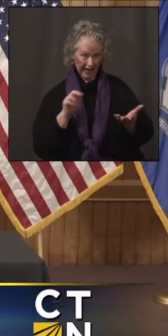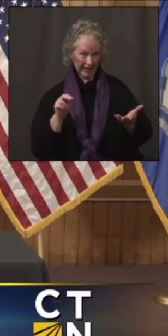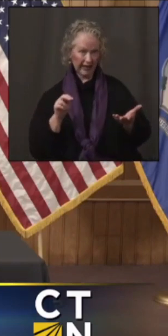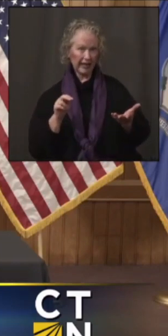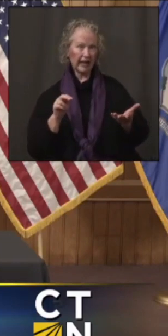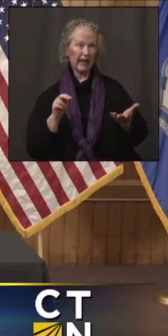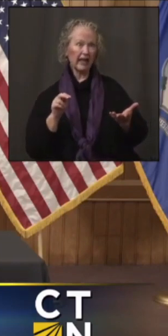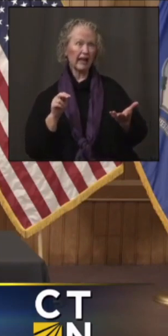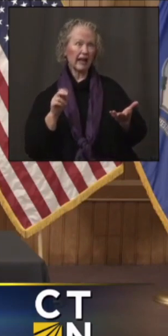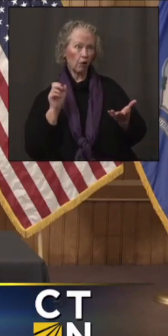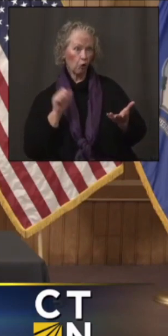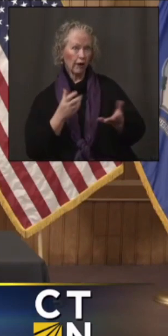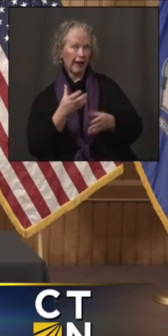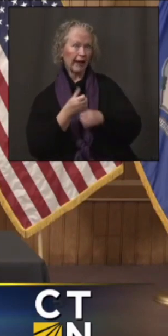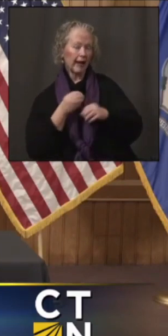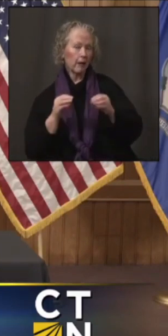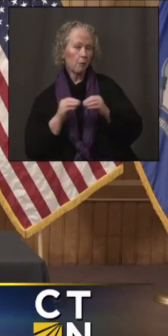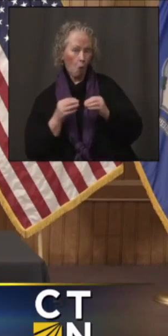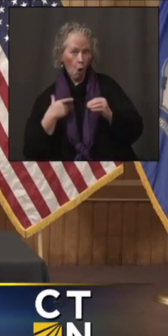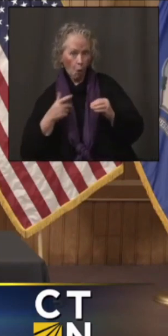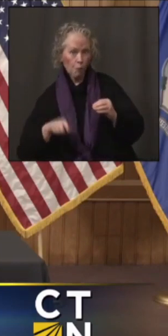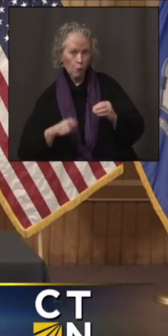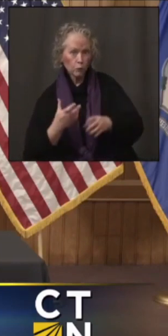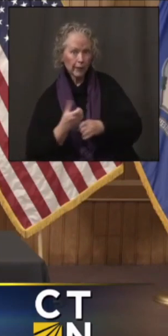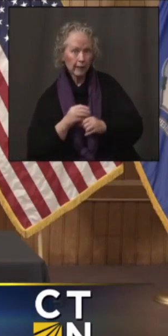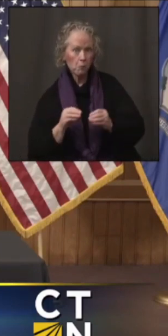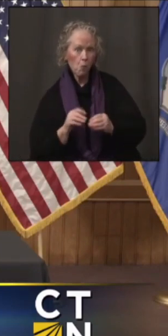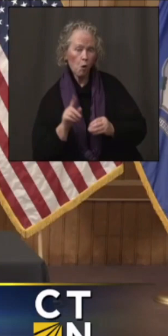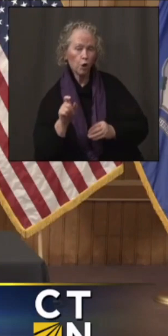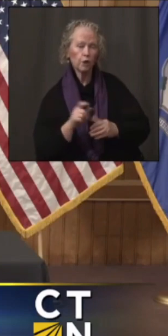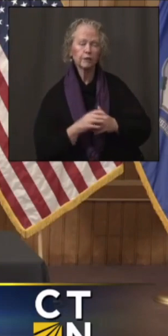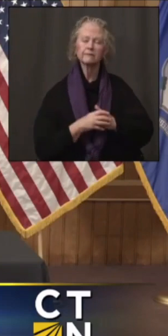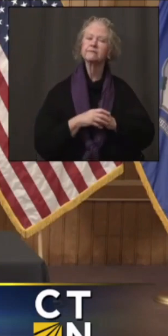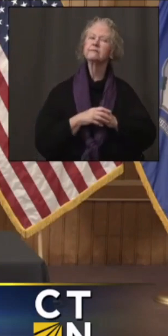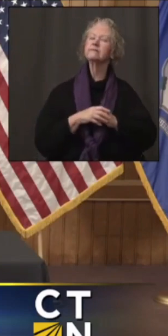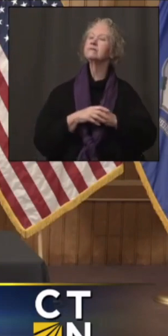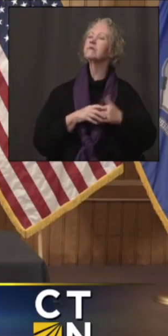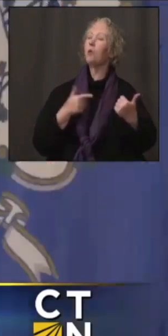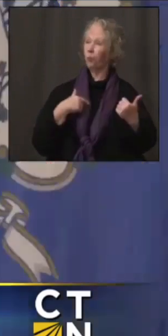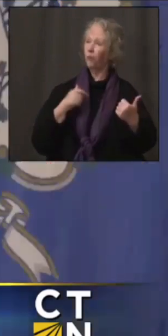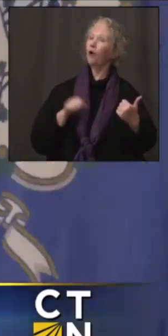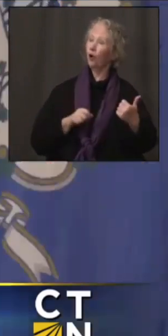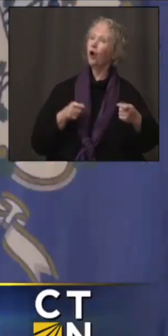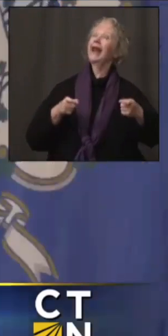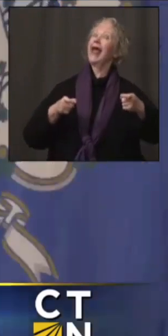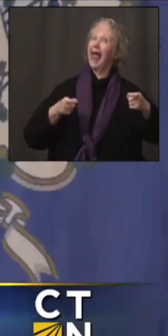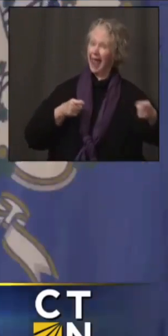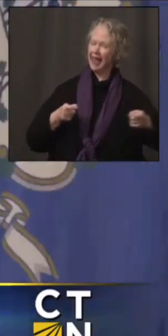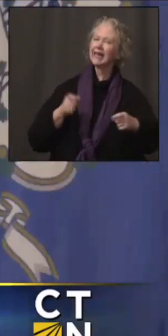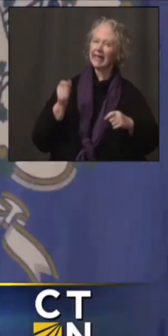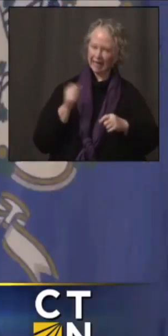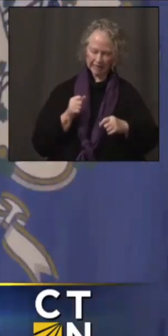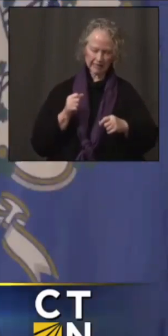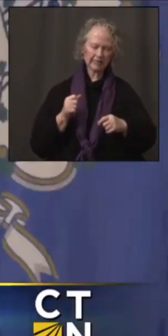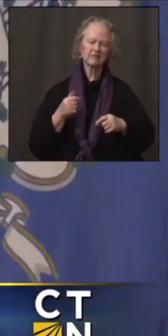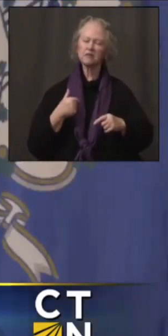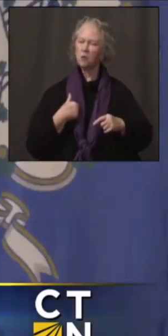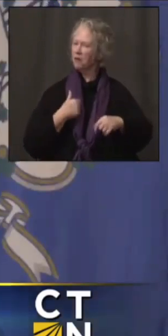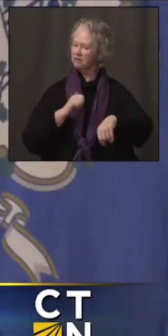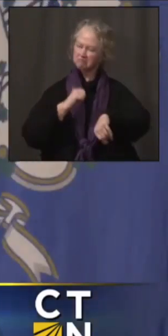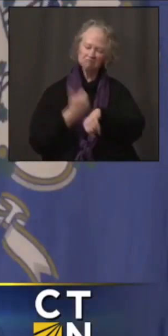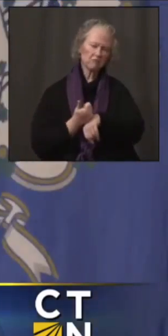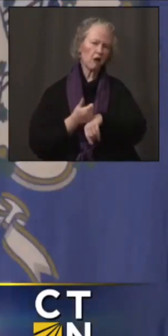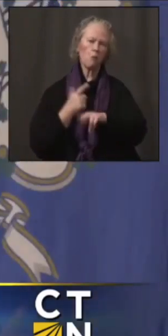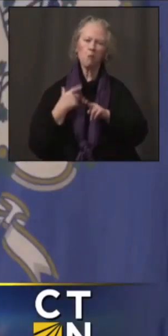more doses and that we should be getting more? We could handle more doses. We've got a good platform in place.